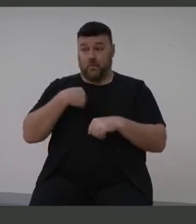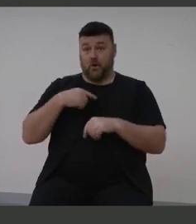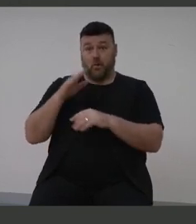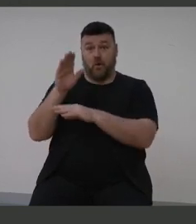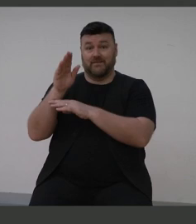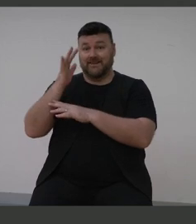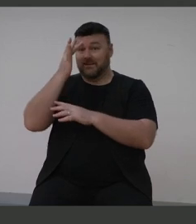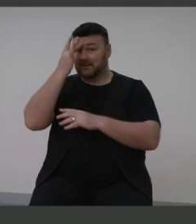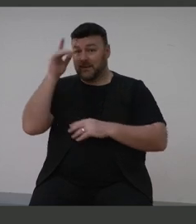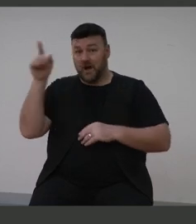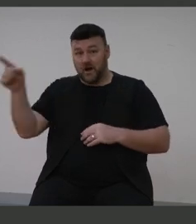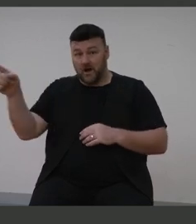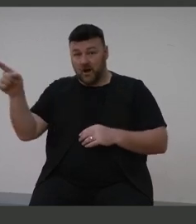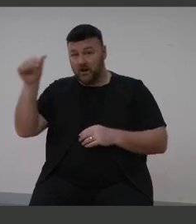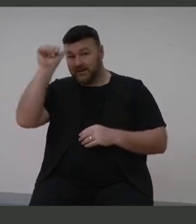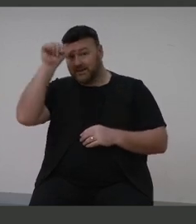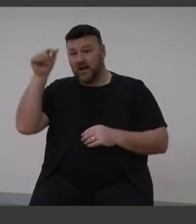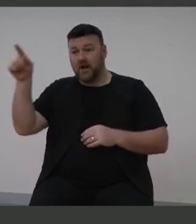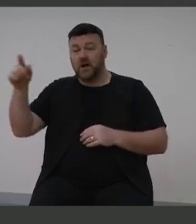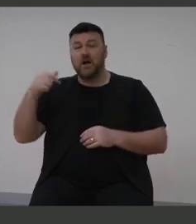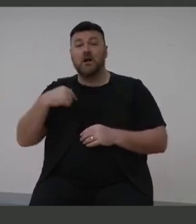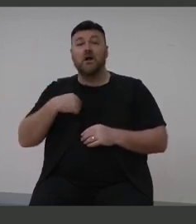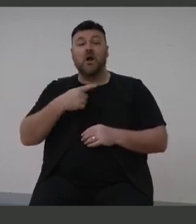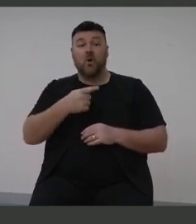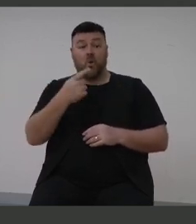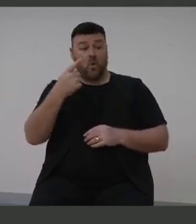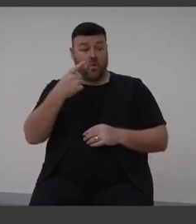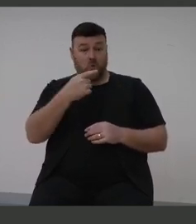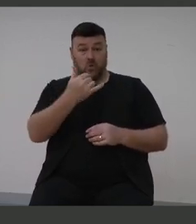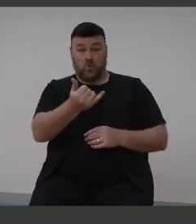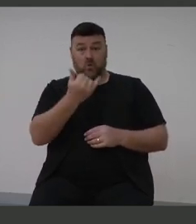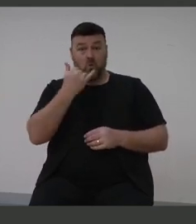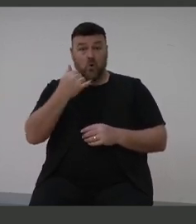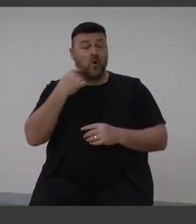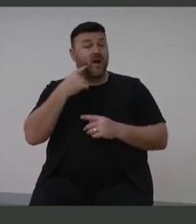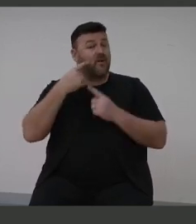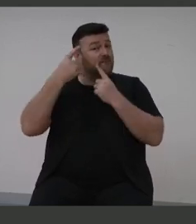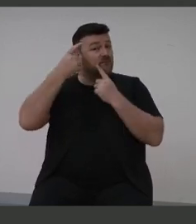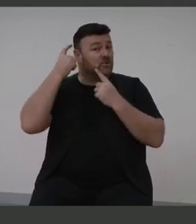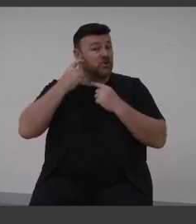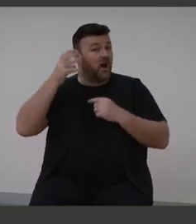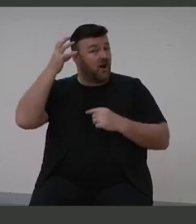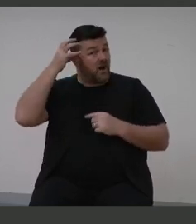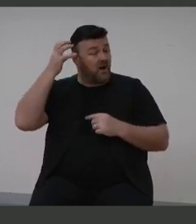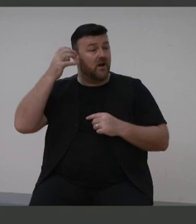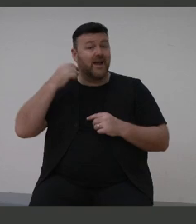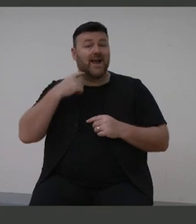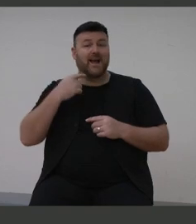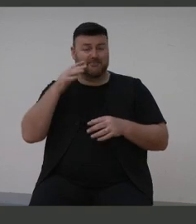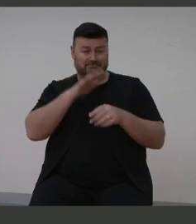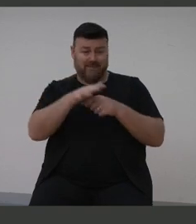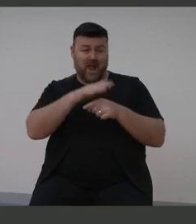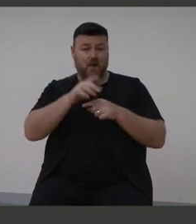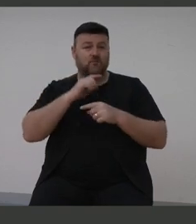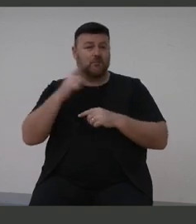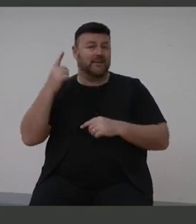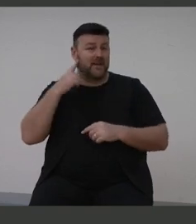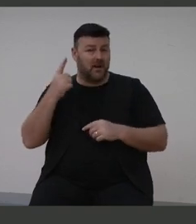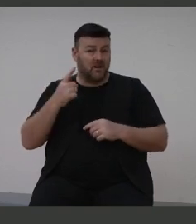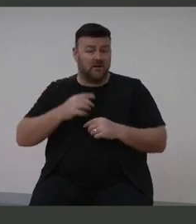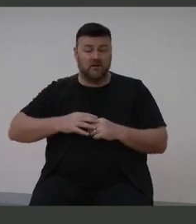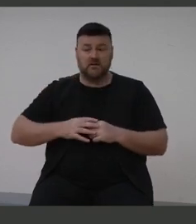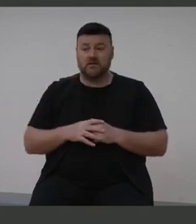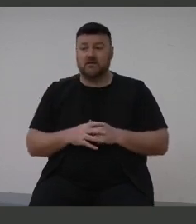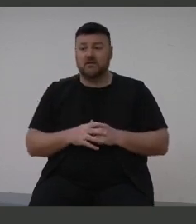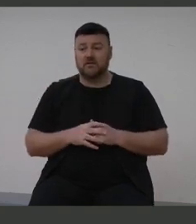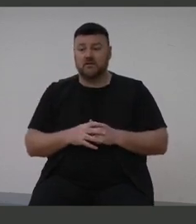call to say that he had fractured his skull, and he was bleeding from his right ear. And as anyone that, obviously, has been